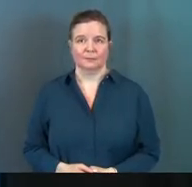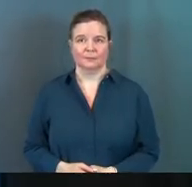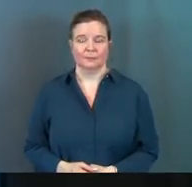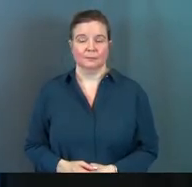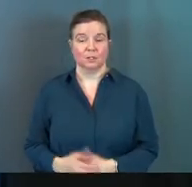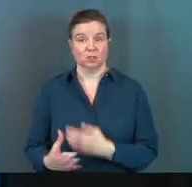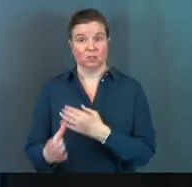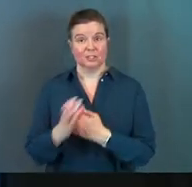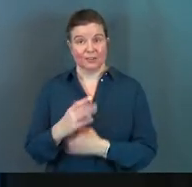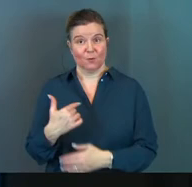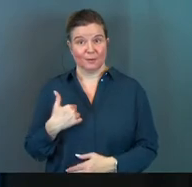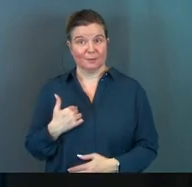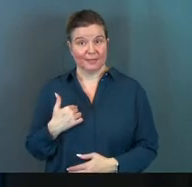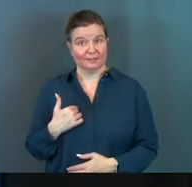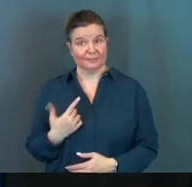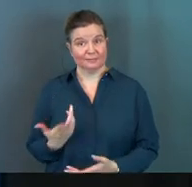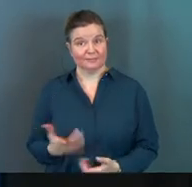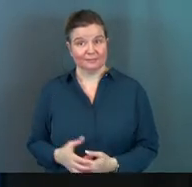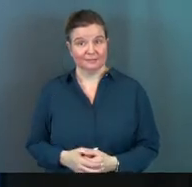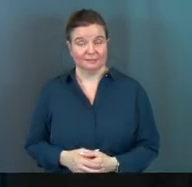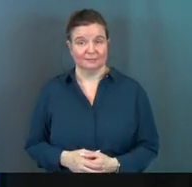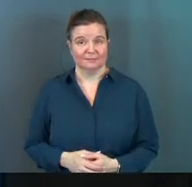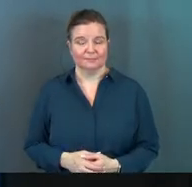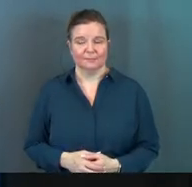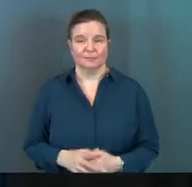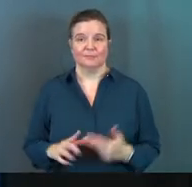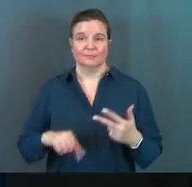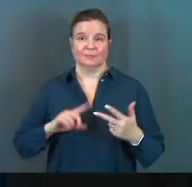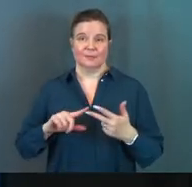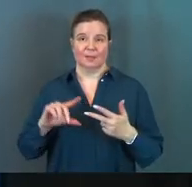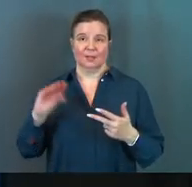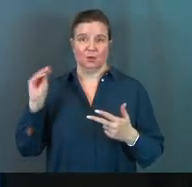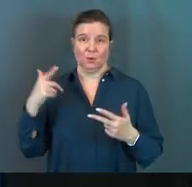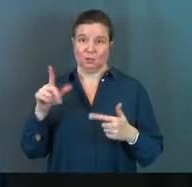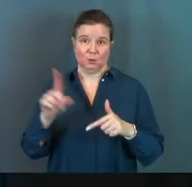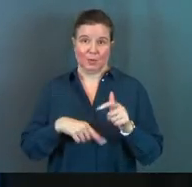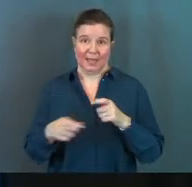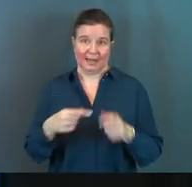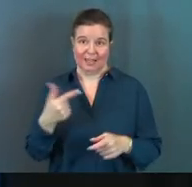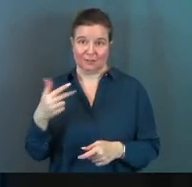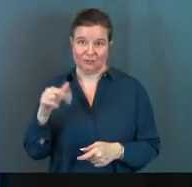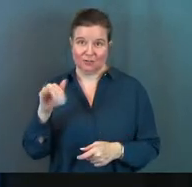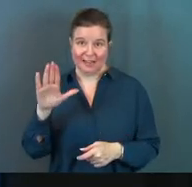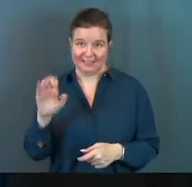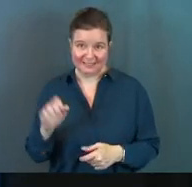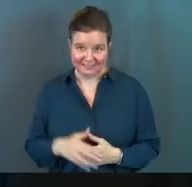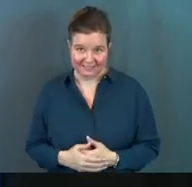She forced me to. And then Gracie, you can't handle Gracie.